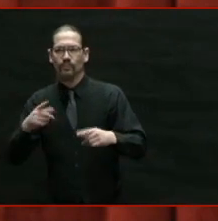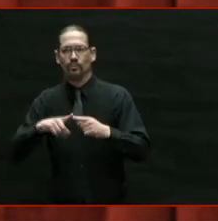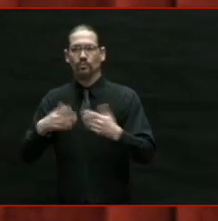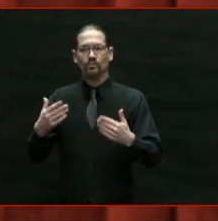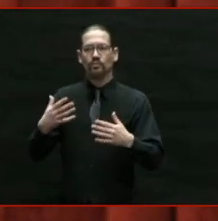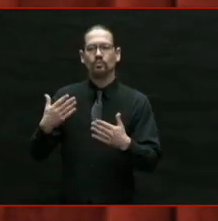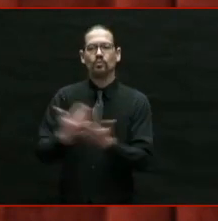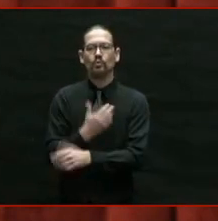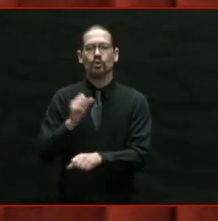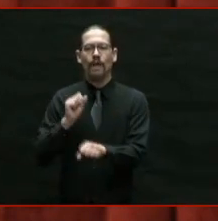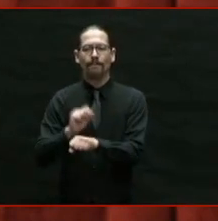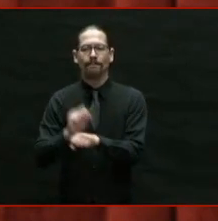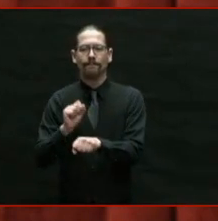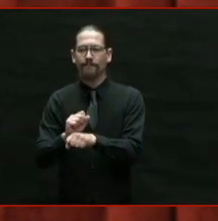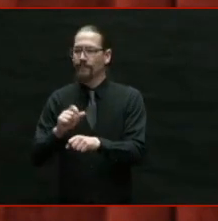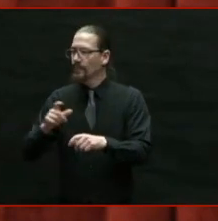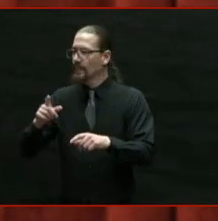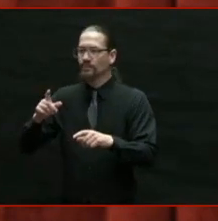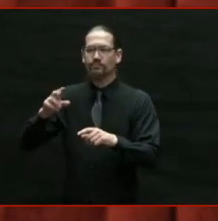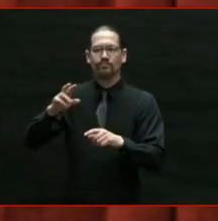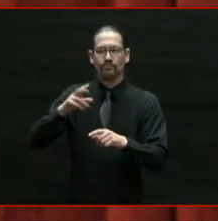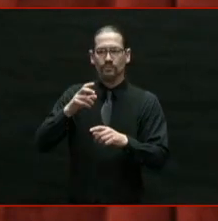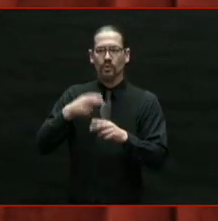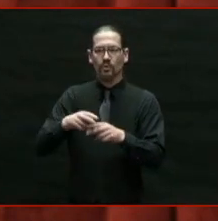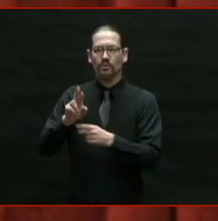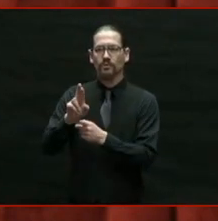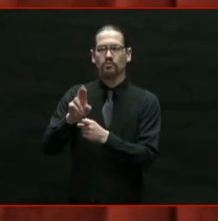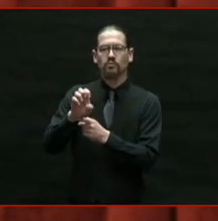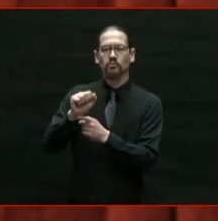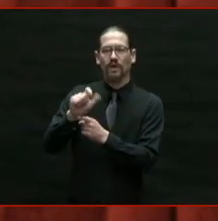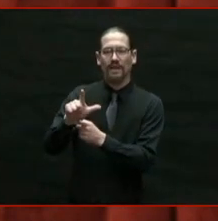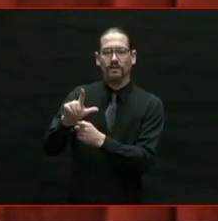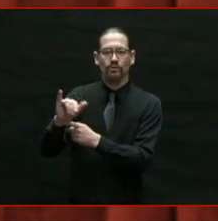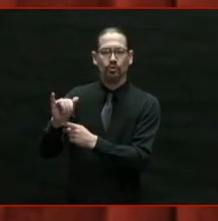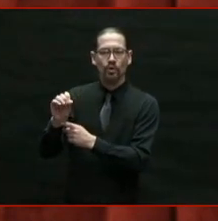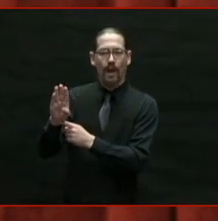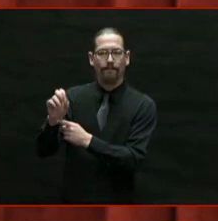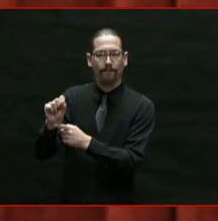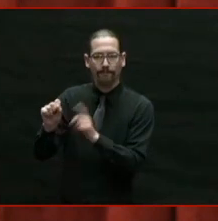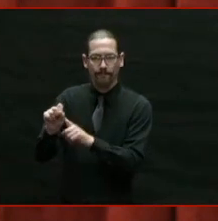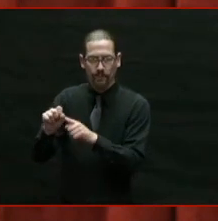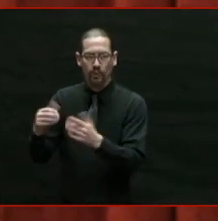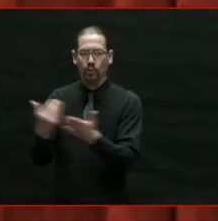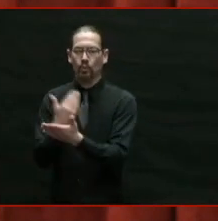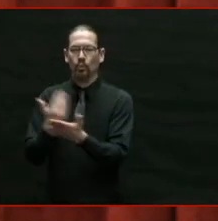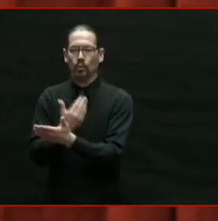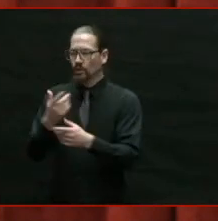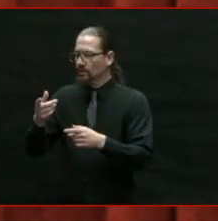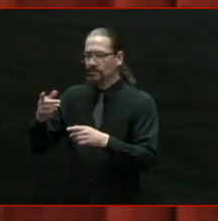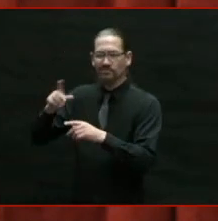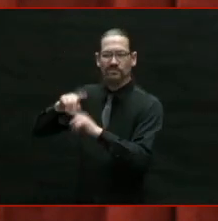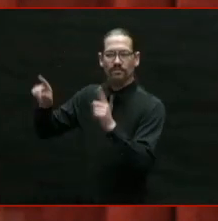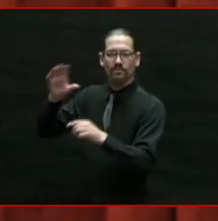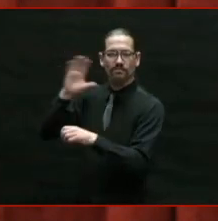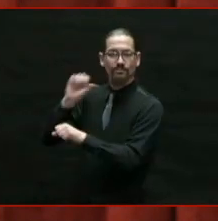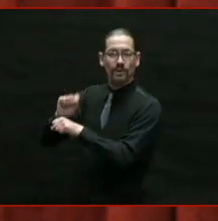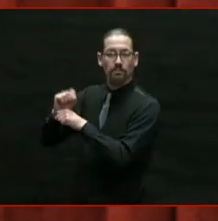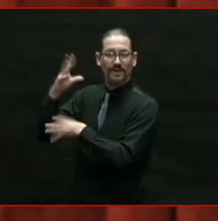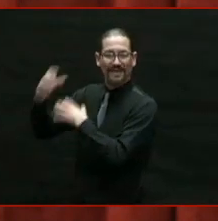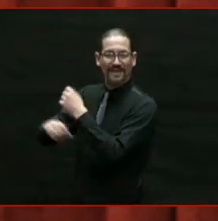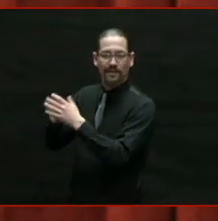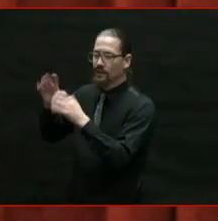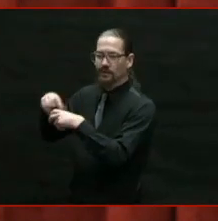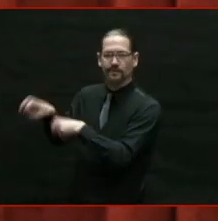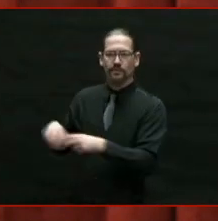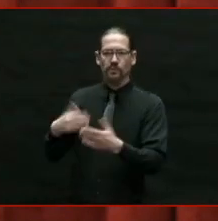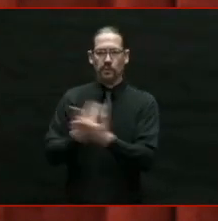maybe in the middle of your career to get new skills for a new job, every woman breaking down